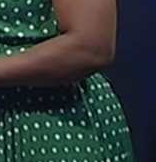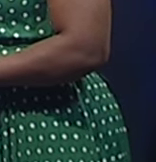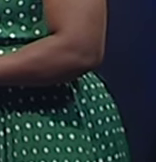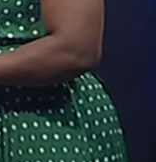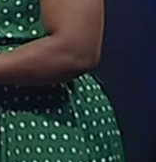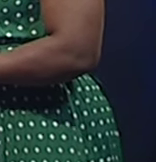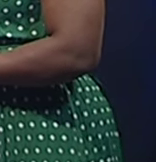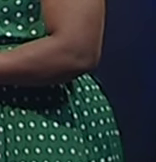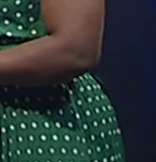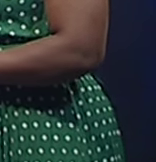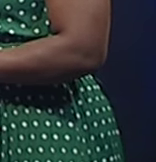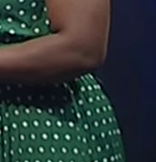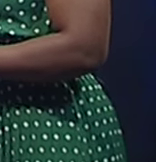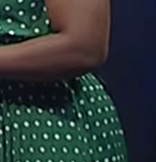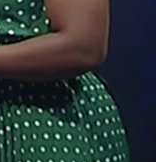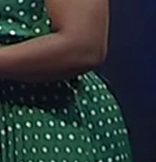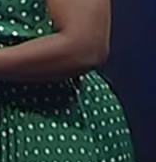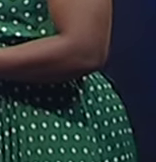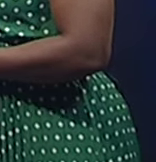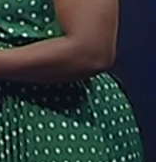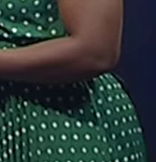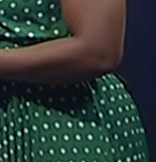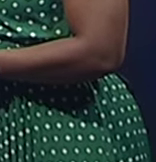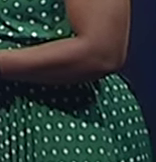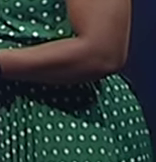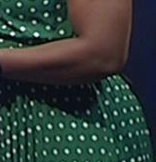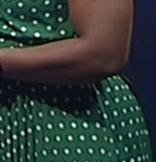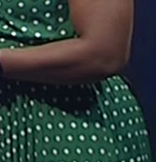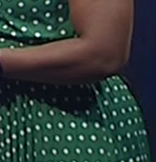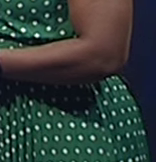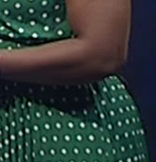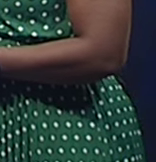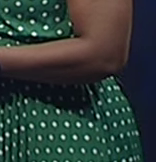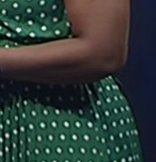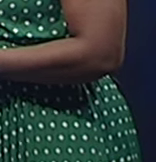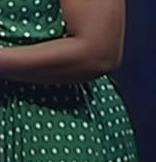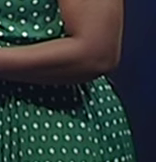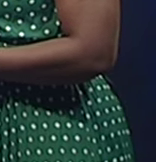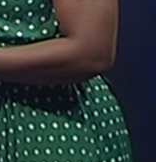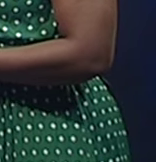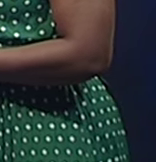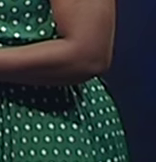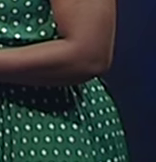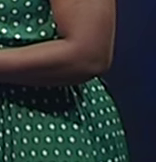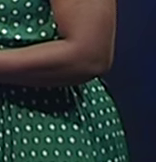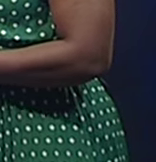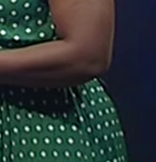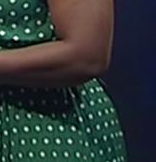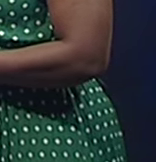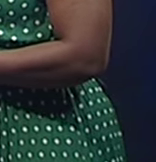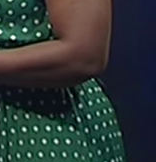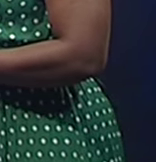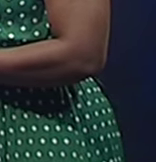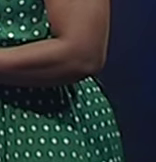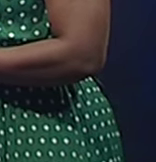you so much for having me here lovely to be here all right i did just mention that a few minutes ago you officially launched the nbc